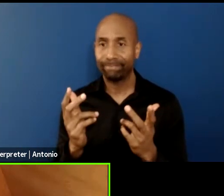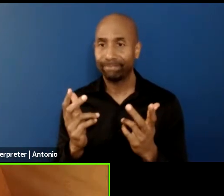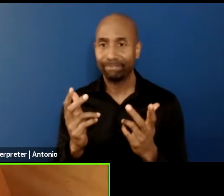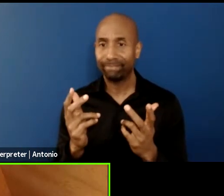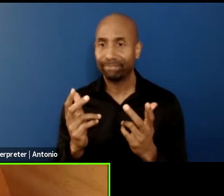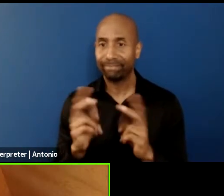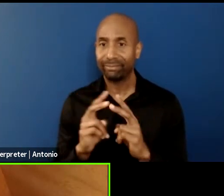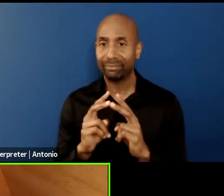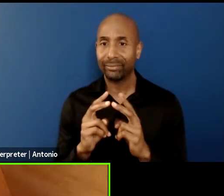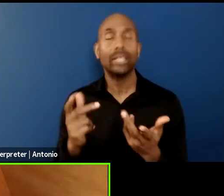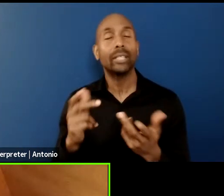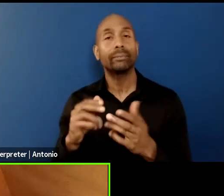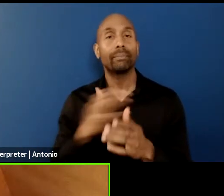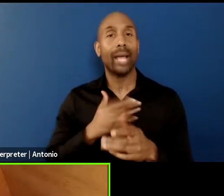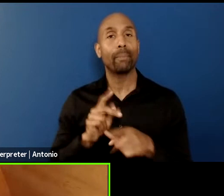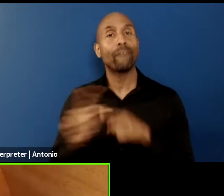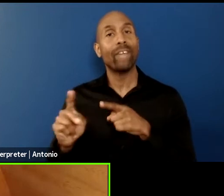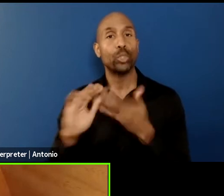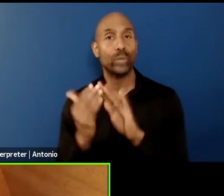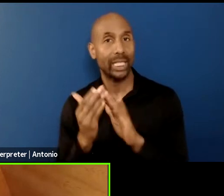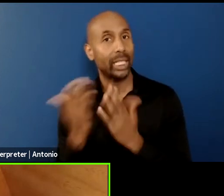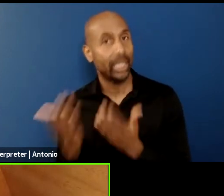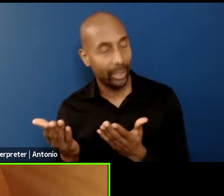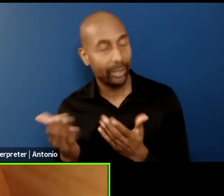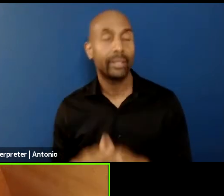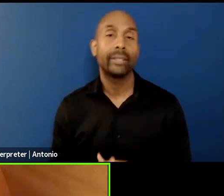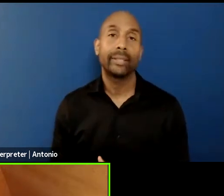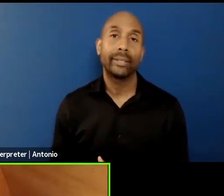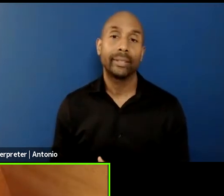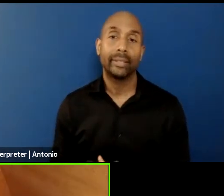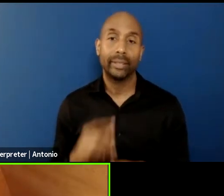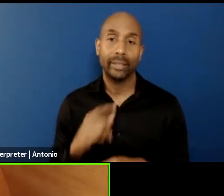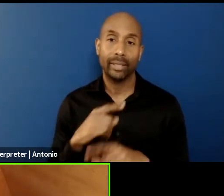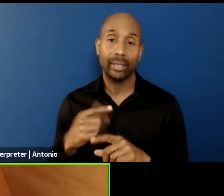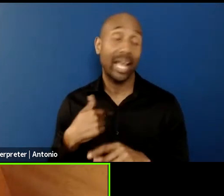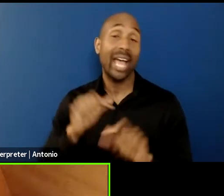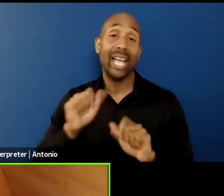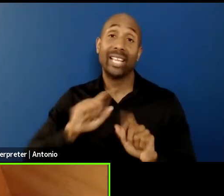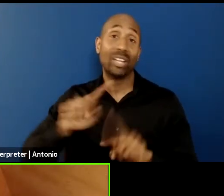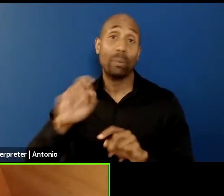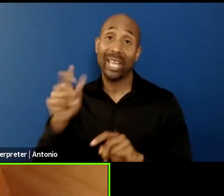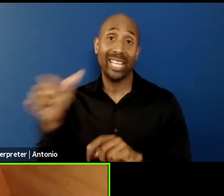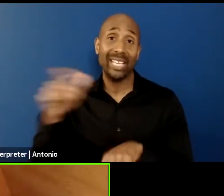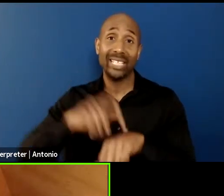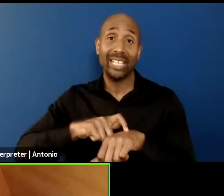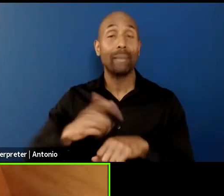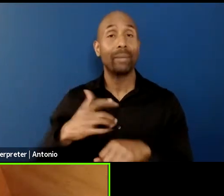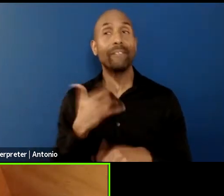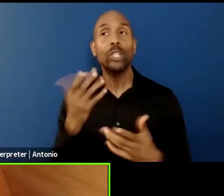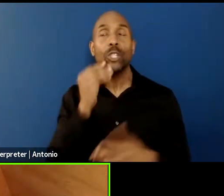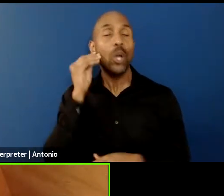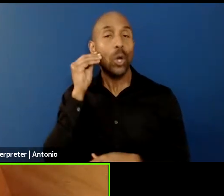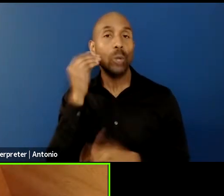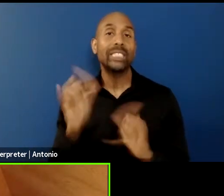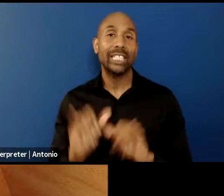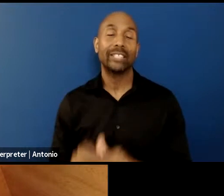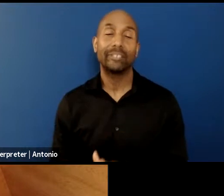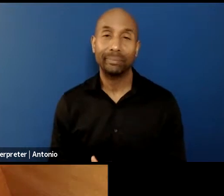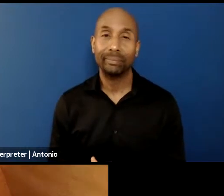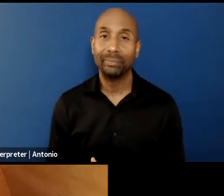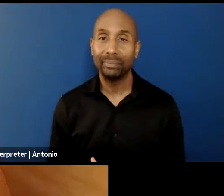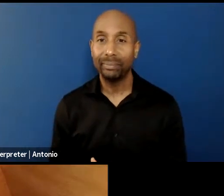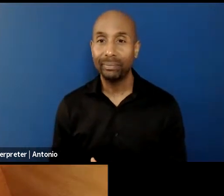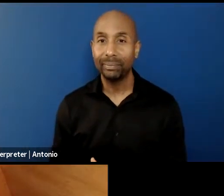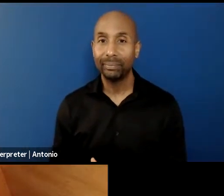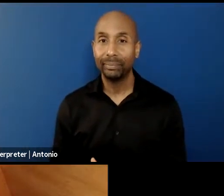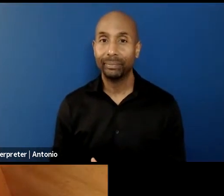city for me, but, but I can return anytime back and it feels a little bit like home. It's nice to have